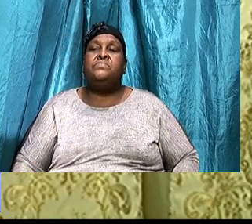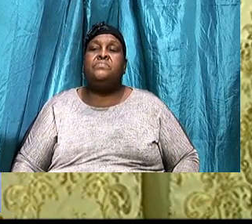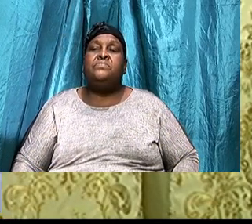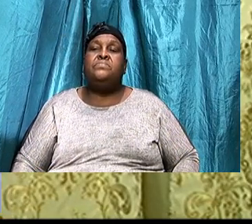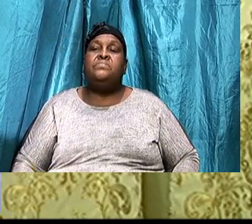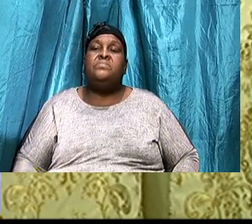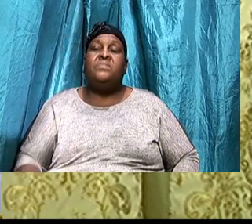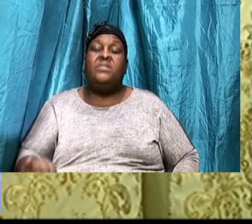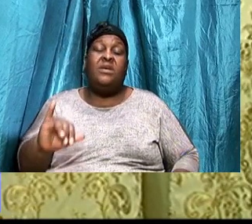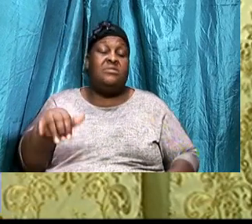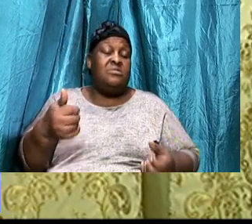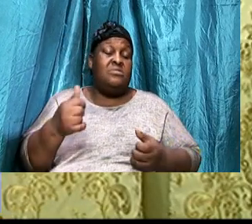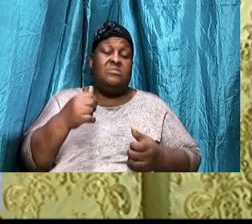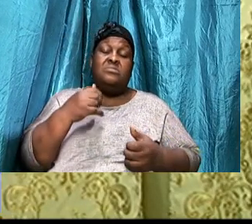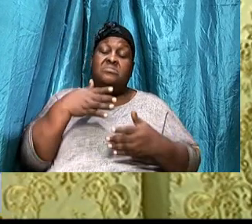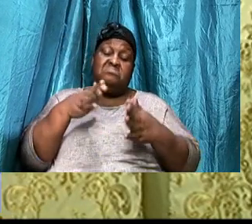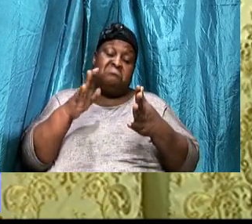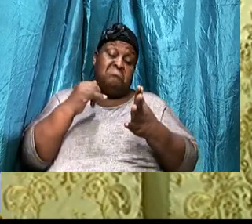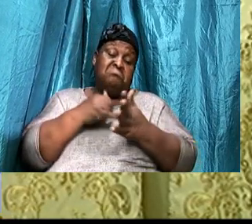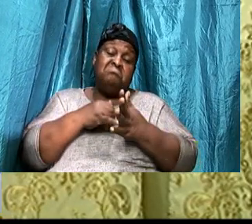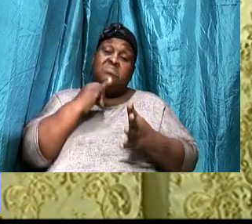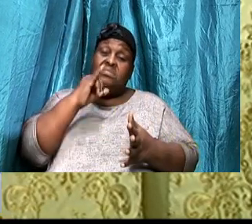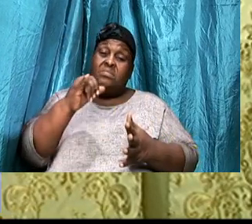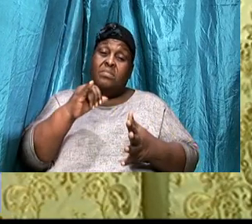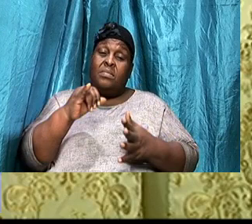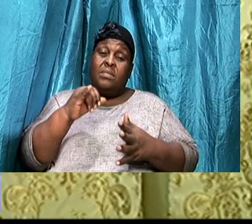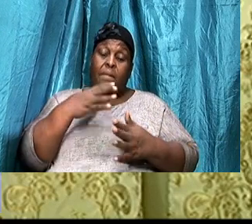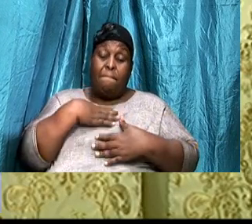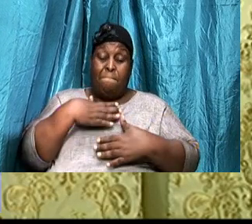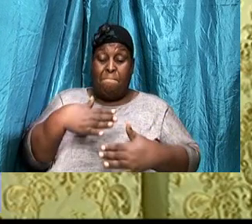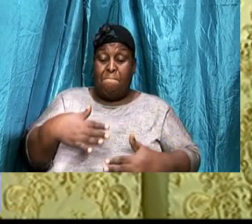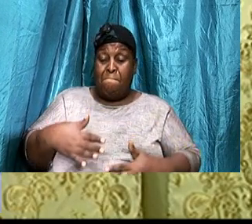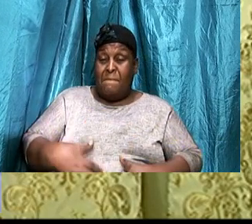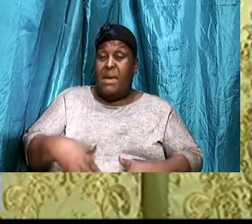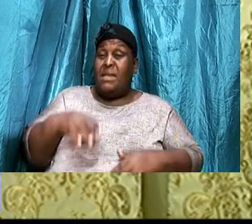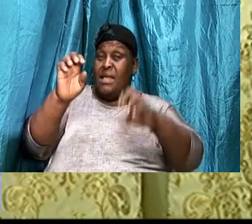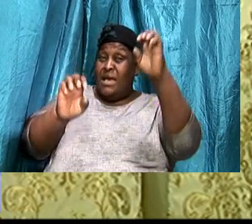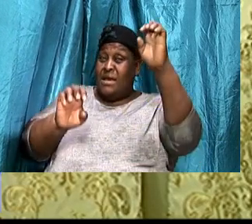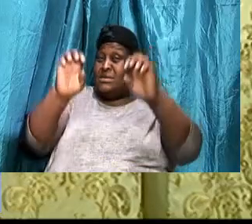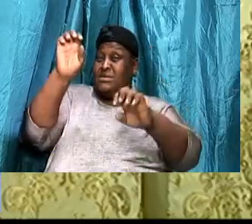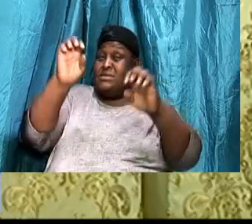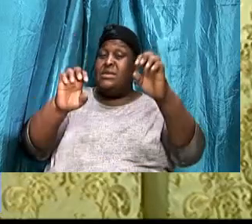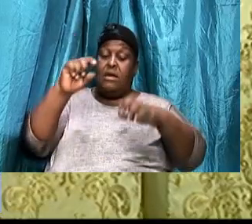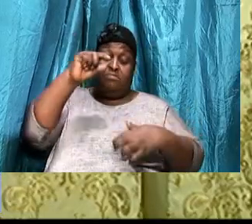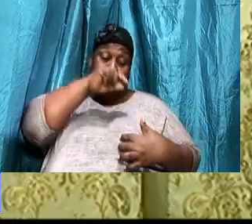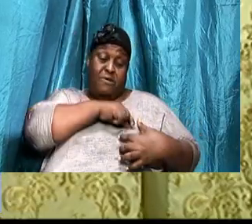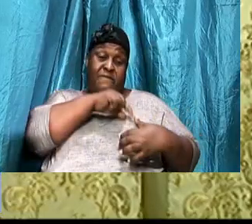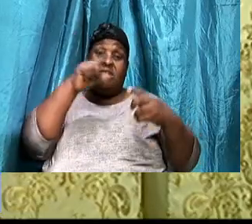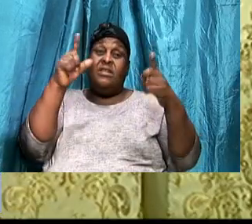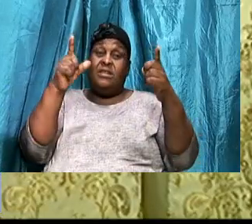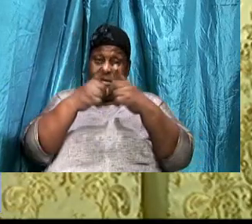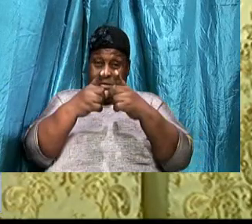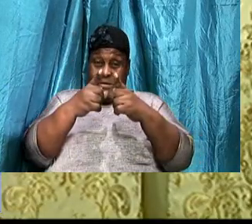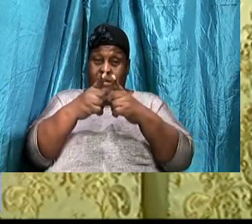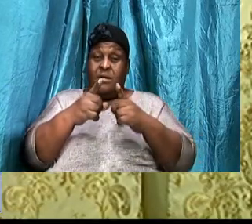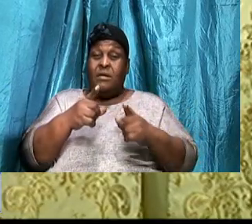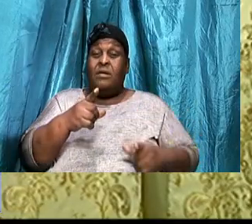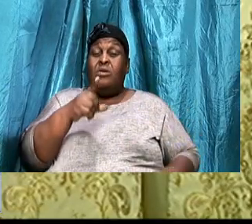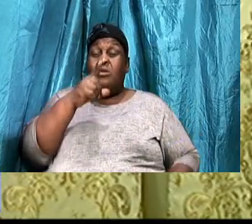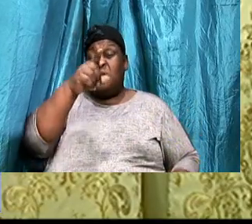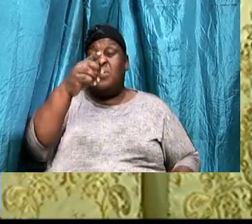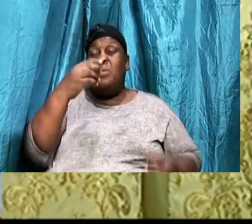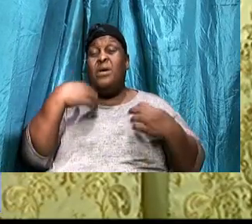That's just the way it is, Bodily exercise, You have to understand, That this, Is the temple,